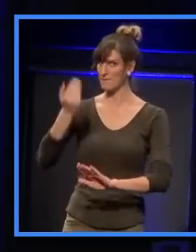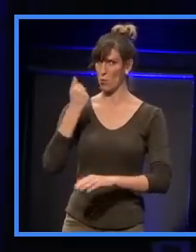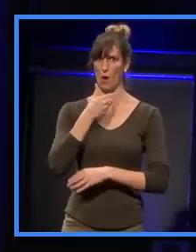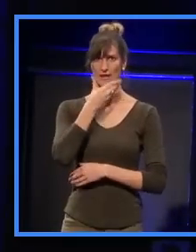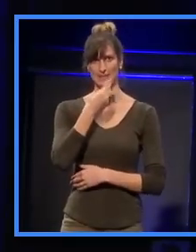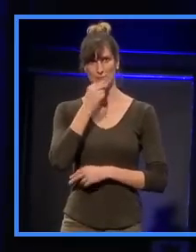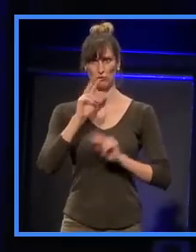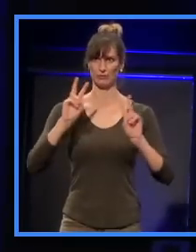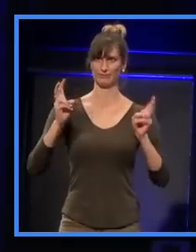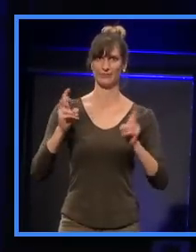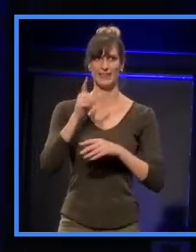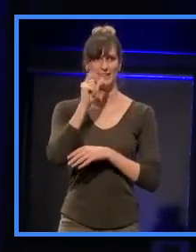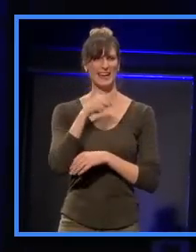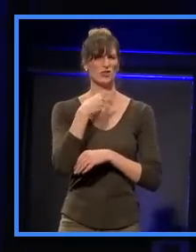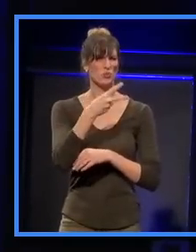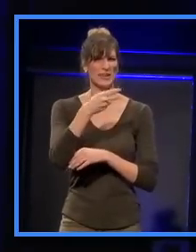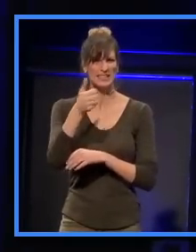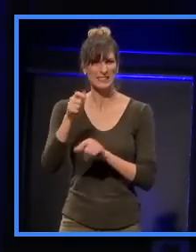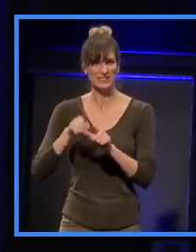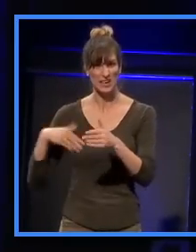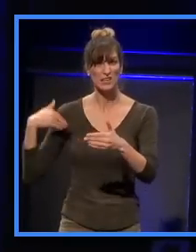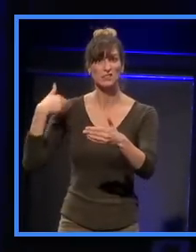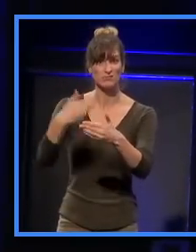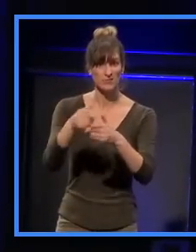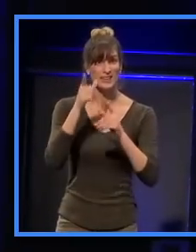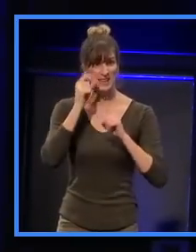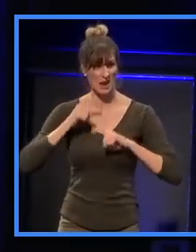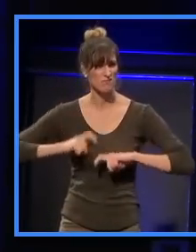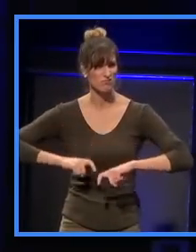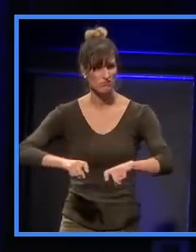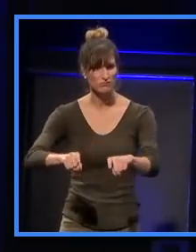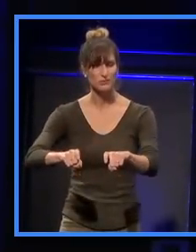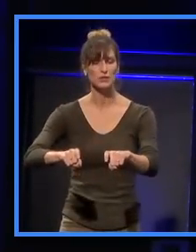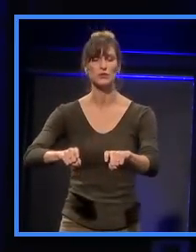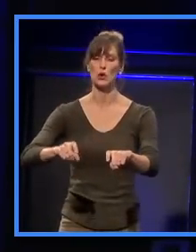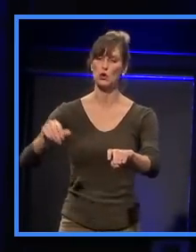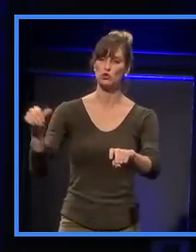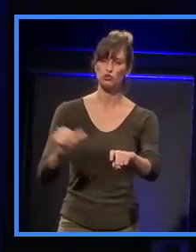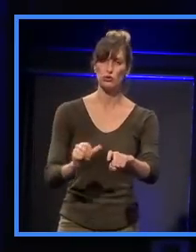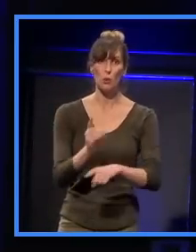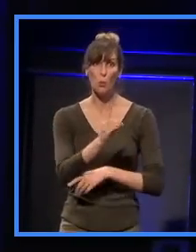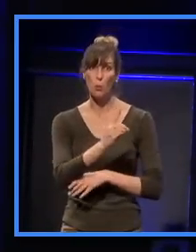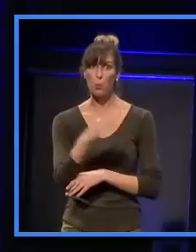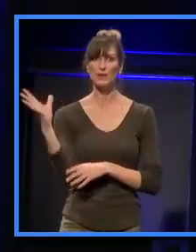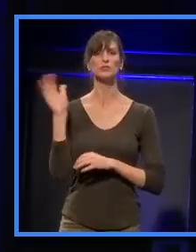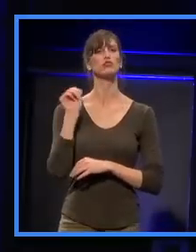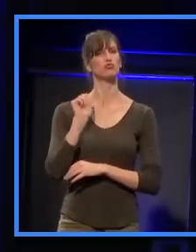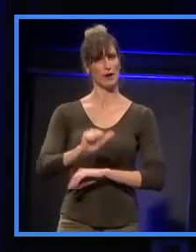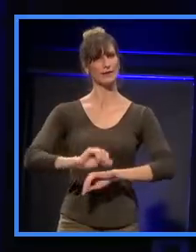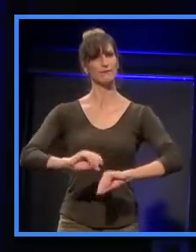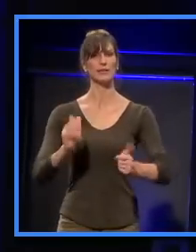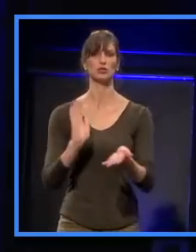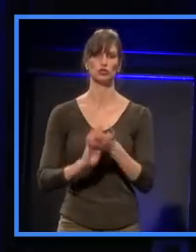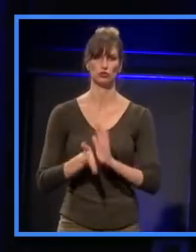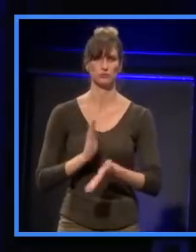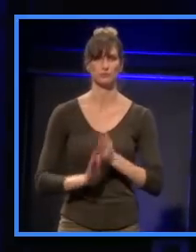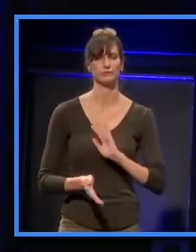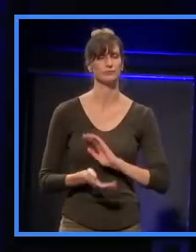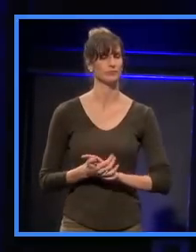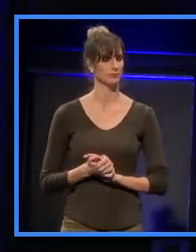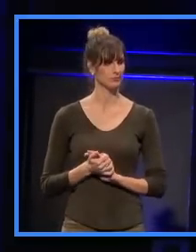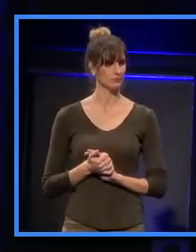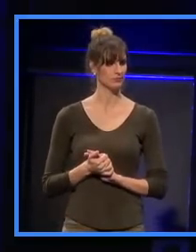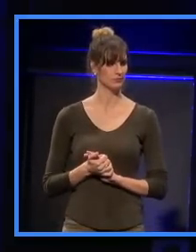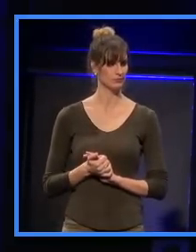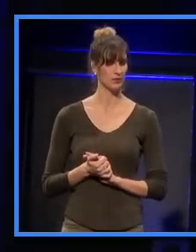You know, do it once, do it right, rather than sort of procrastinate. And we talk a lot about retrofitting here as well. We'll sort of, or